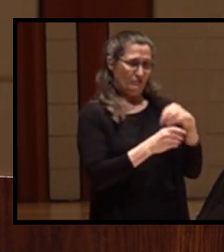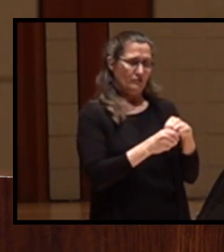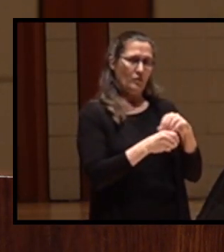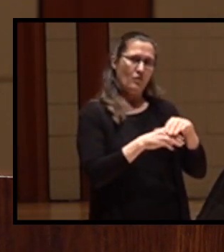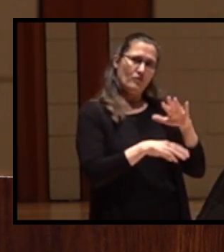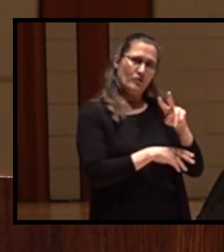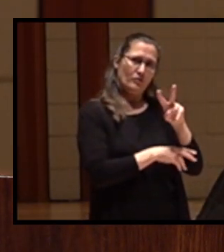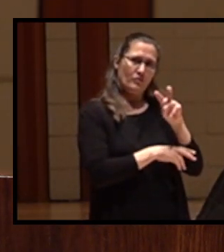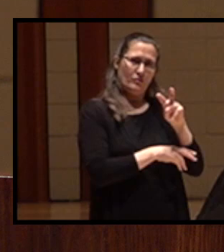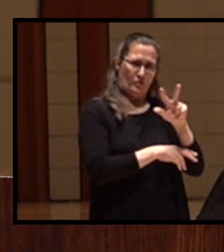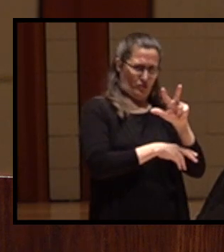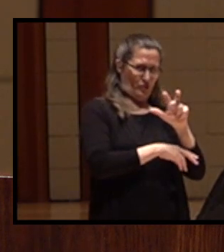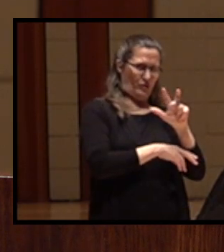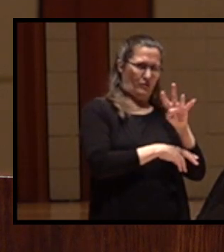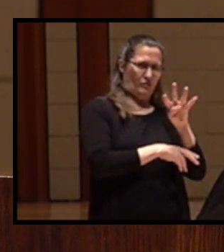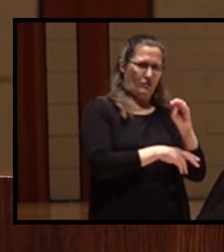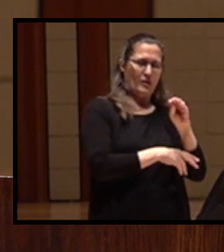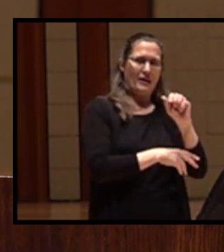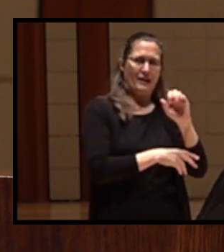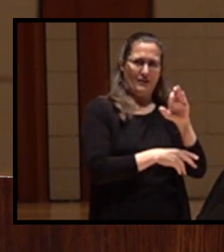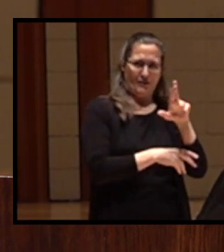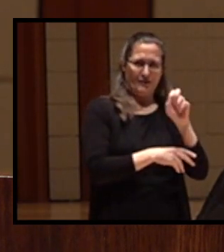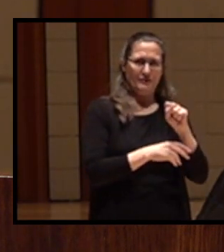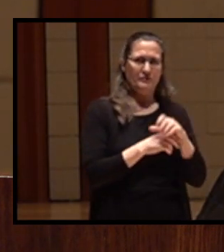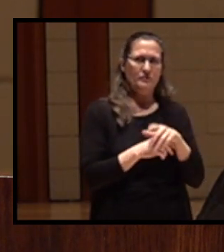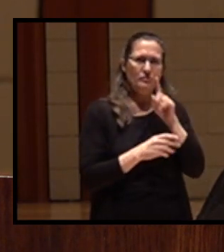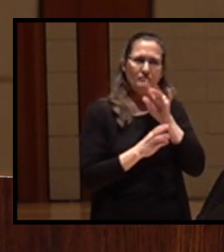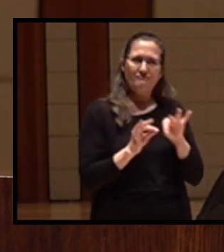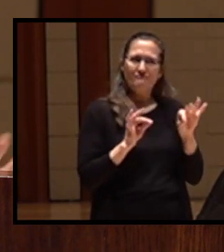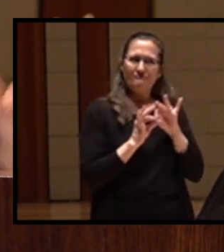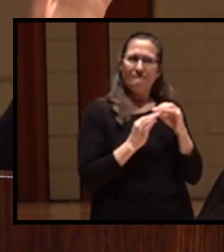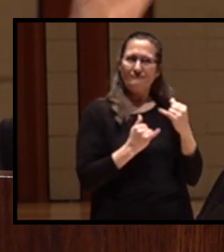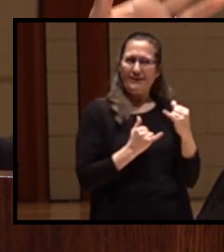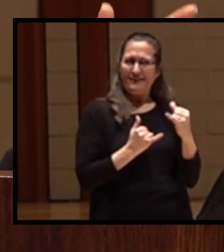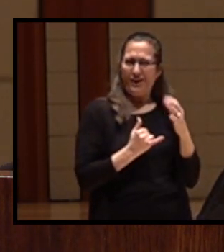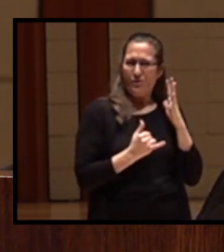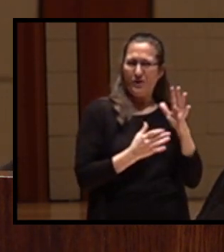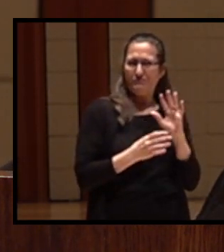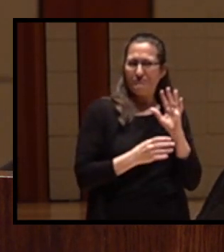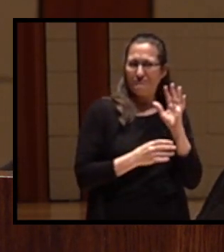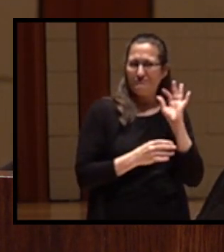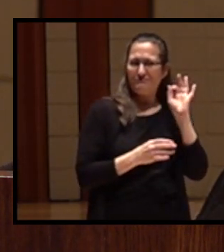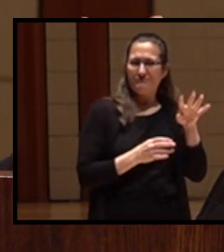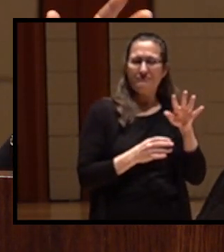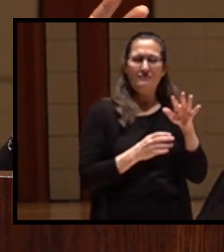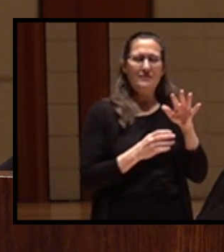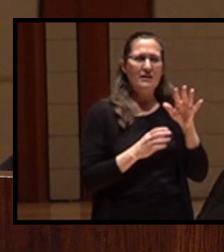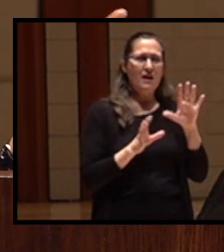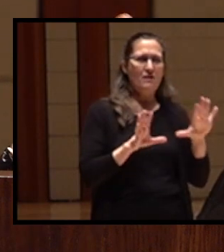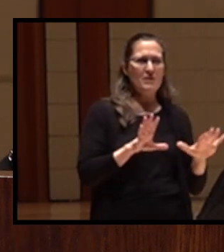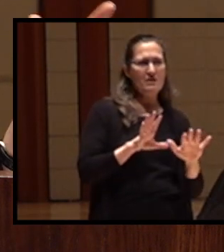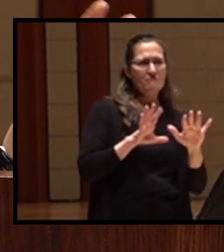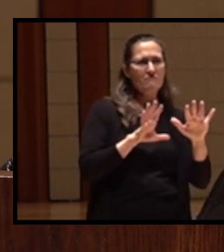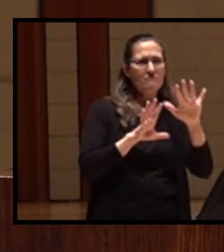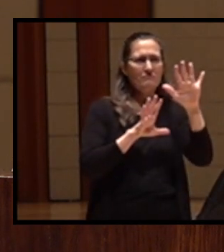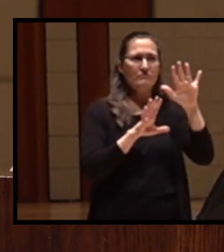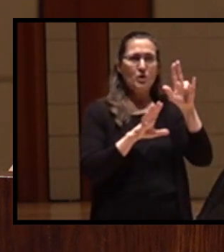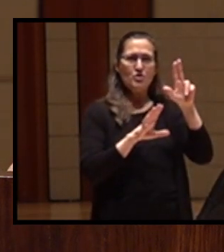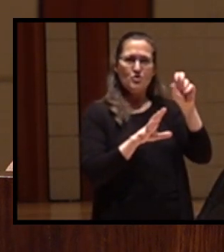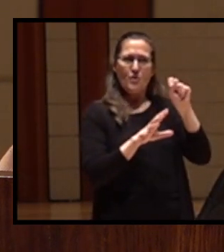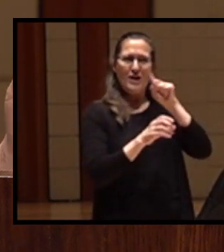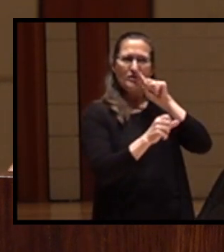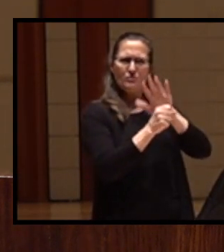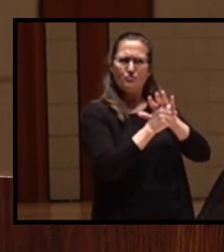acres. So this is an important point here. At the top of the basin, the United States made another